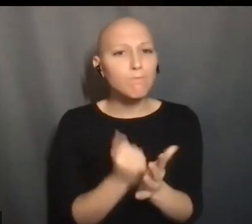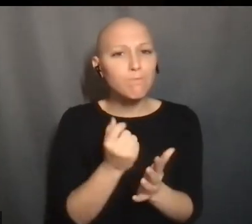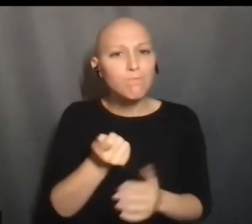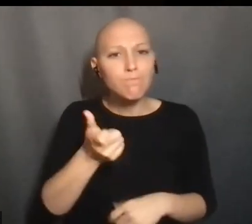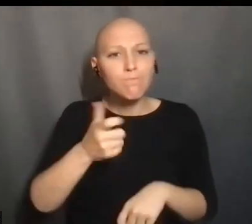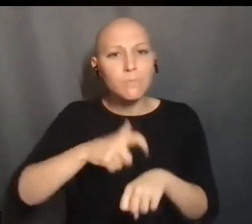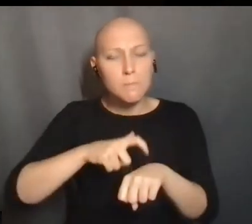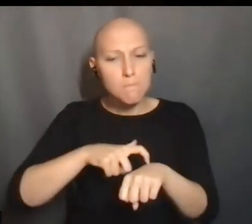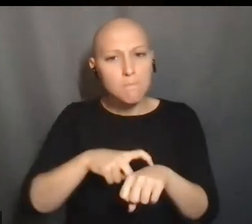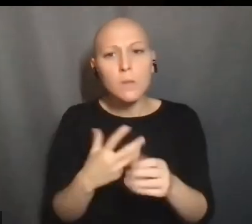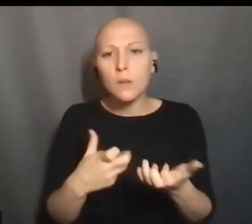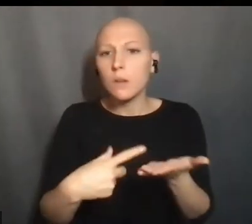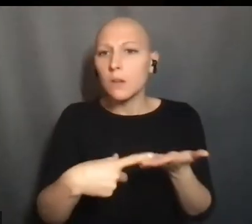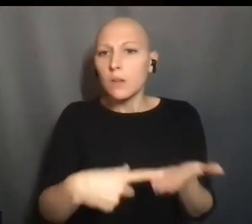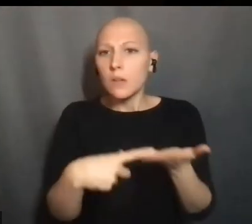ABOUT